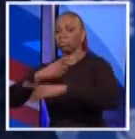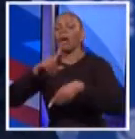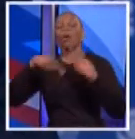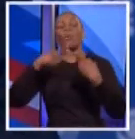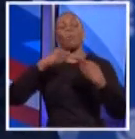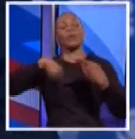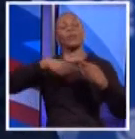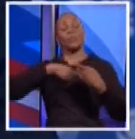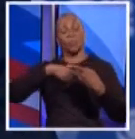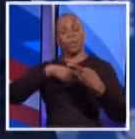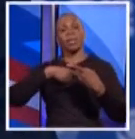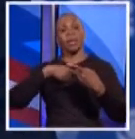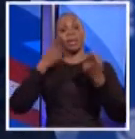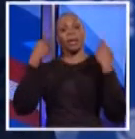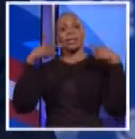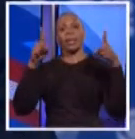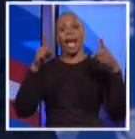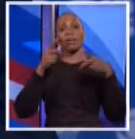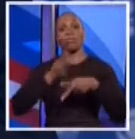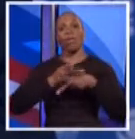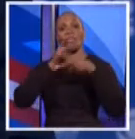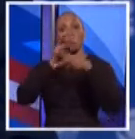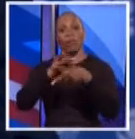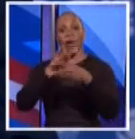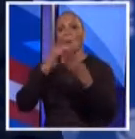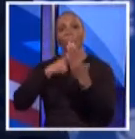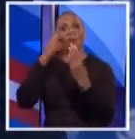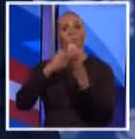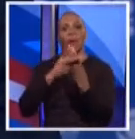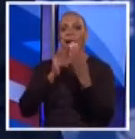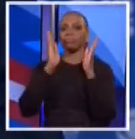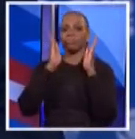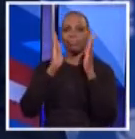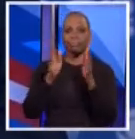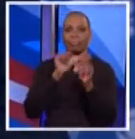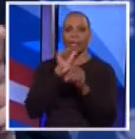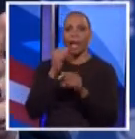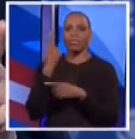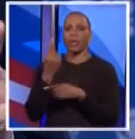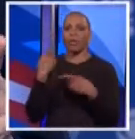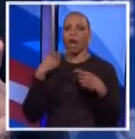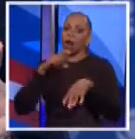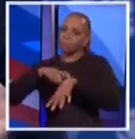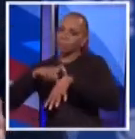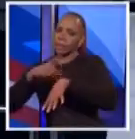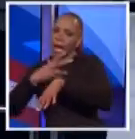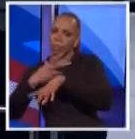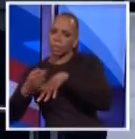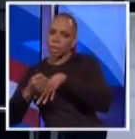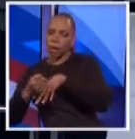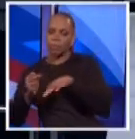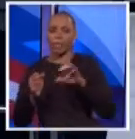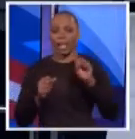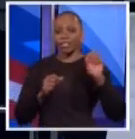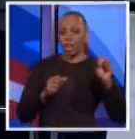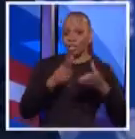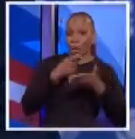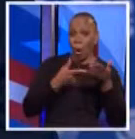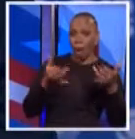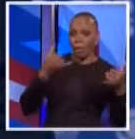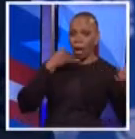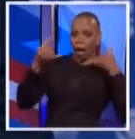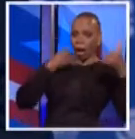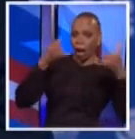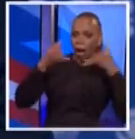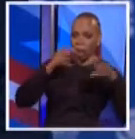program, and we didn't get a lot of attention, only the Latino media came to join us. You know what happened? The phones were flooded.